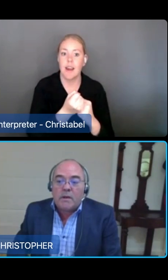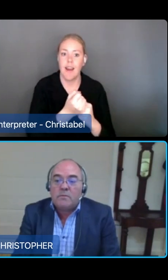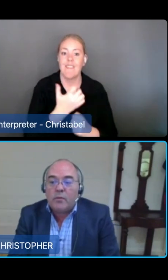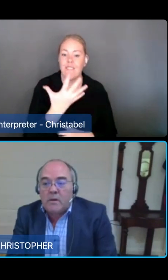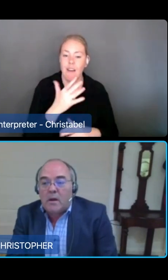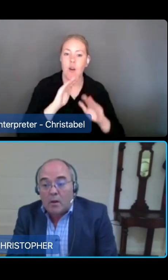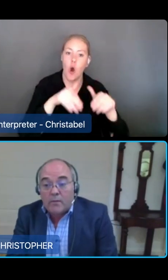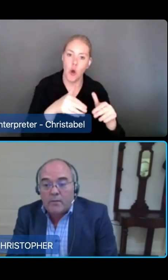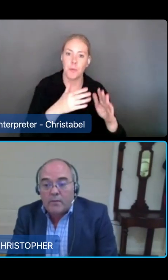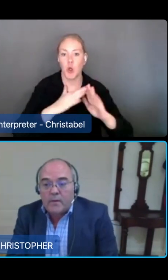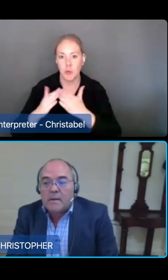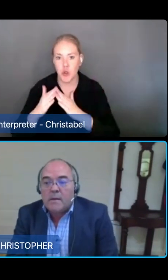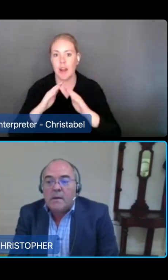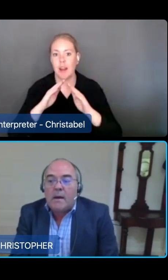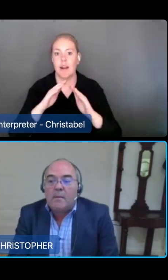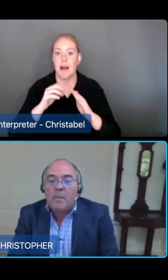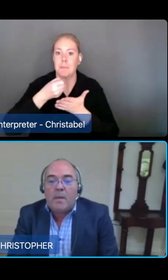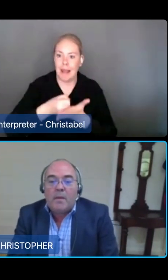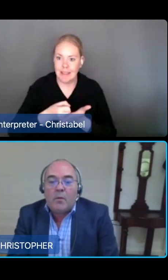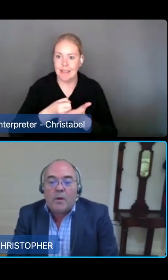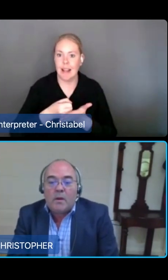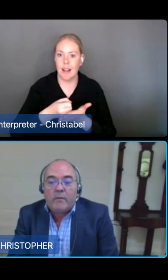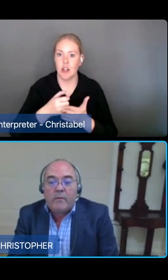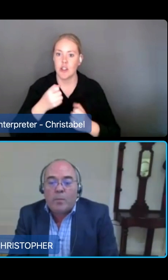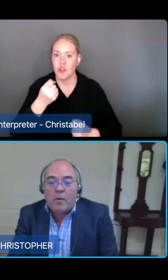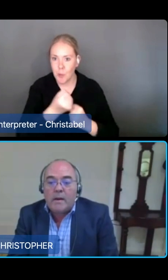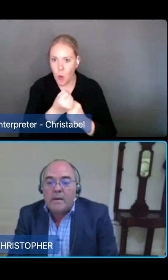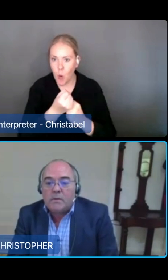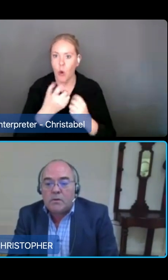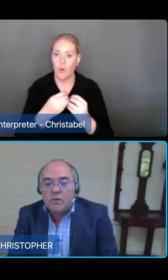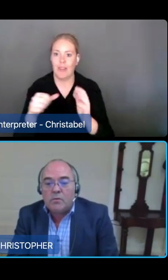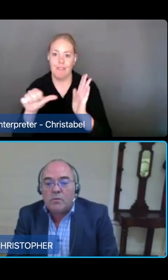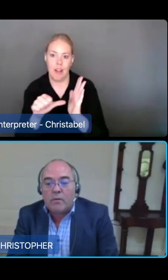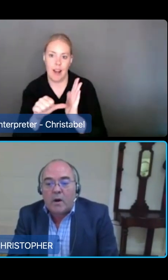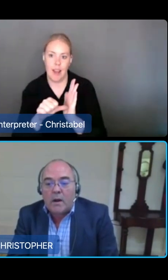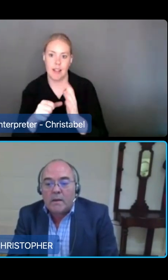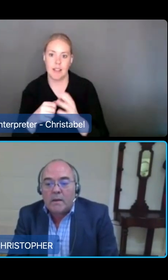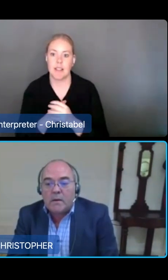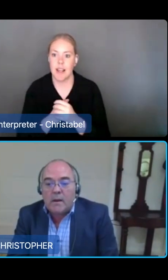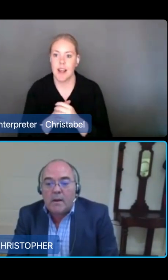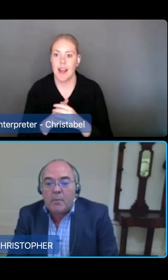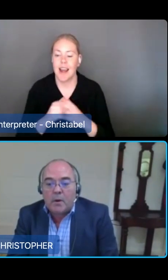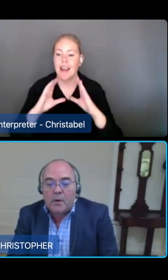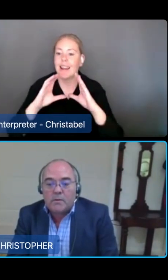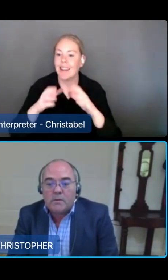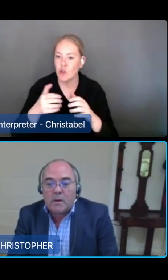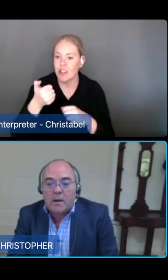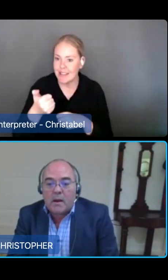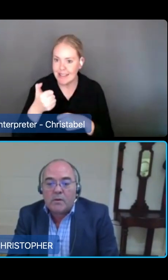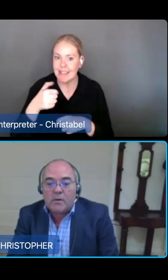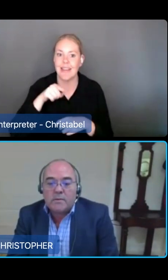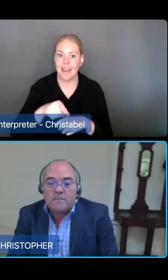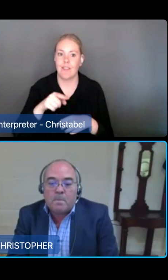we received a lot of feedback that we have incorporated into the revised proposed